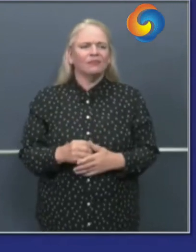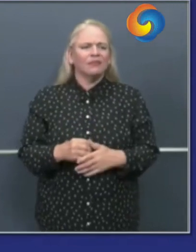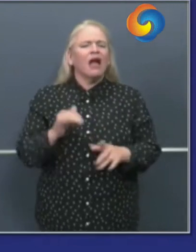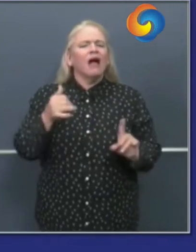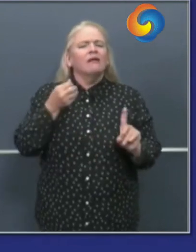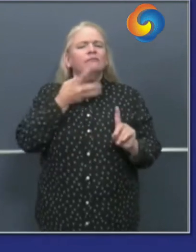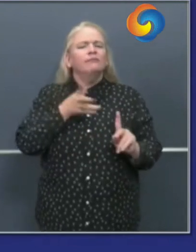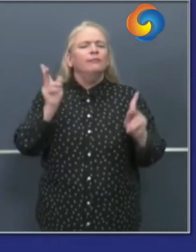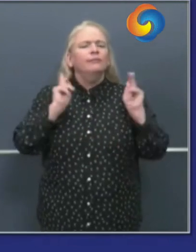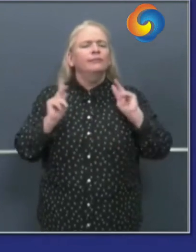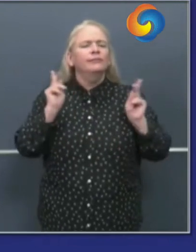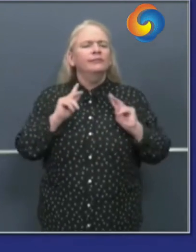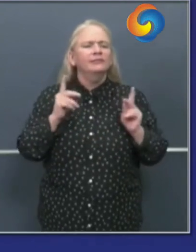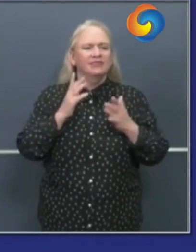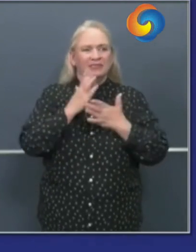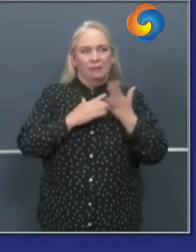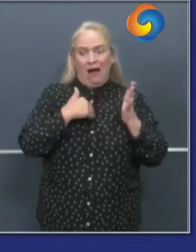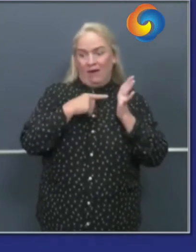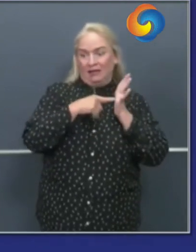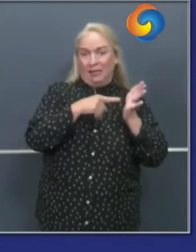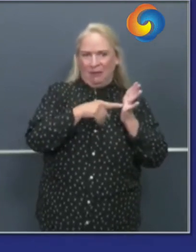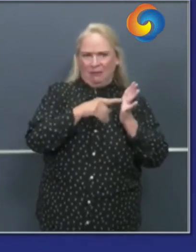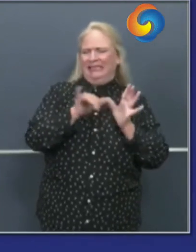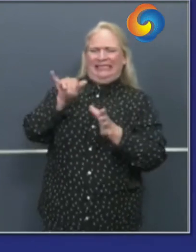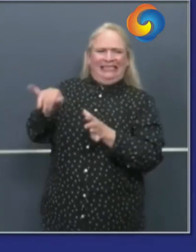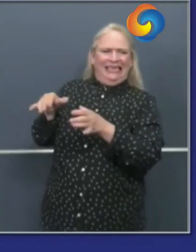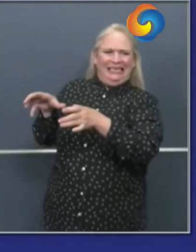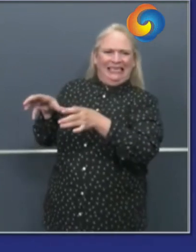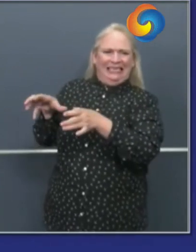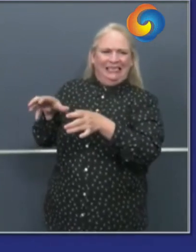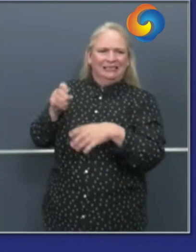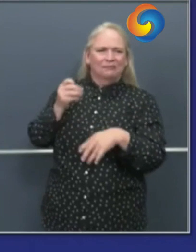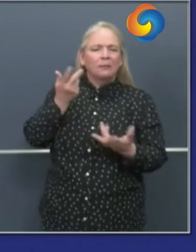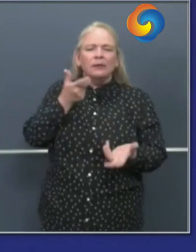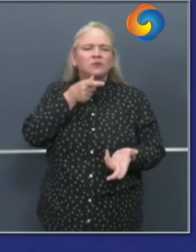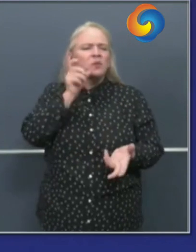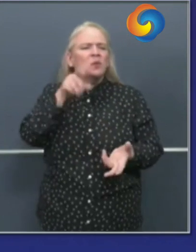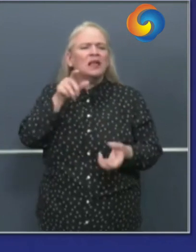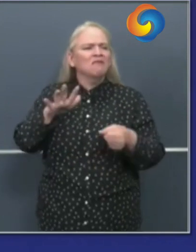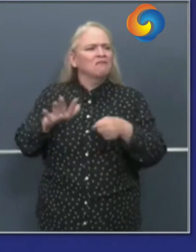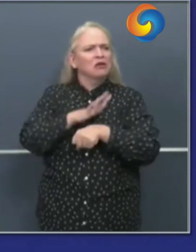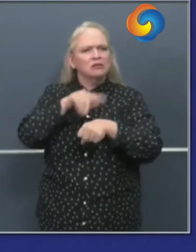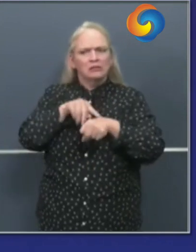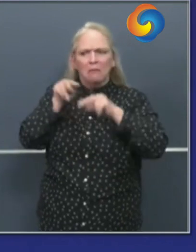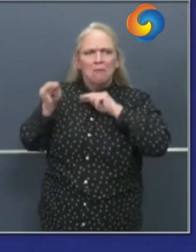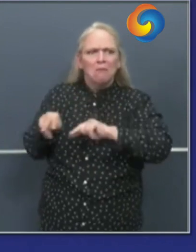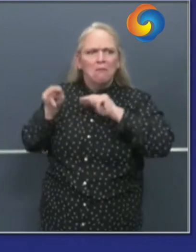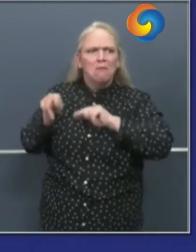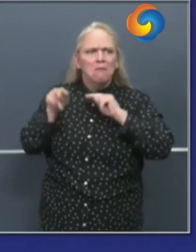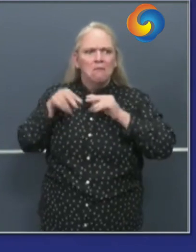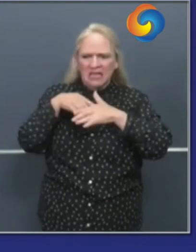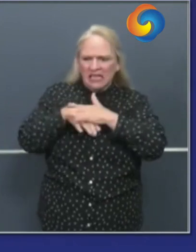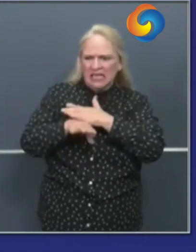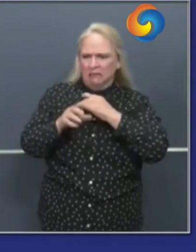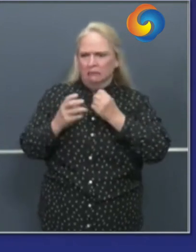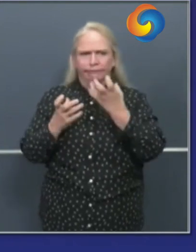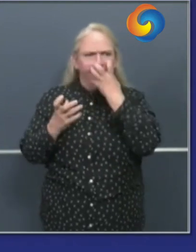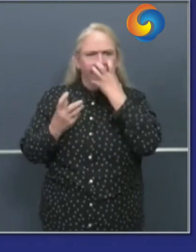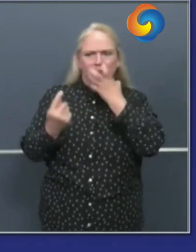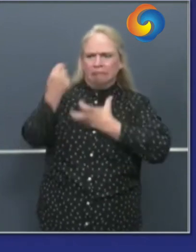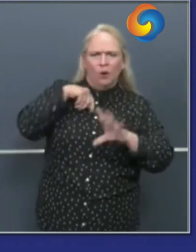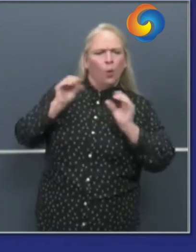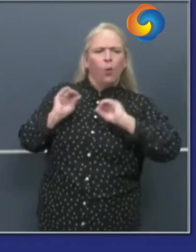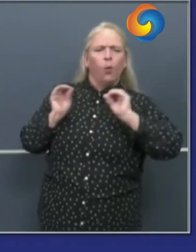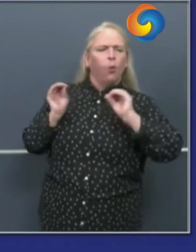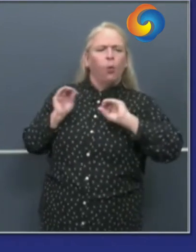in some instances we're not in need of acute care but need of intense medical care that may have